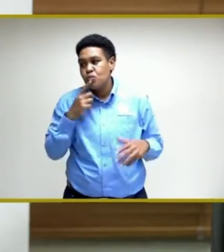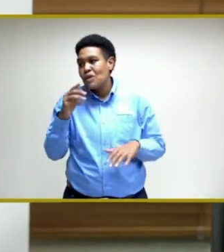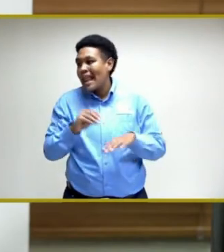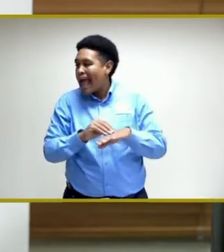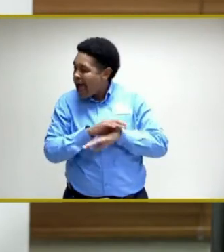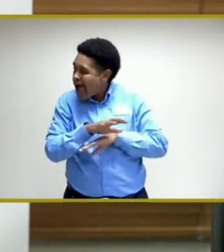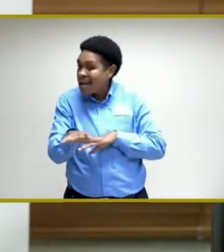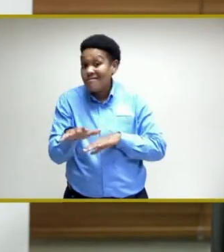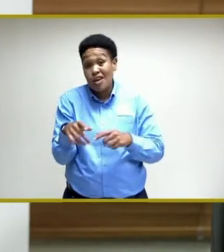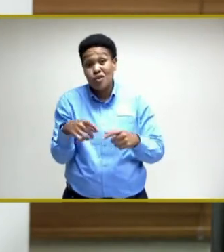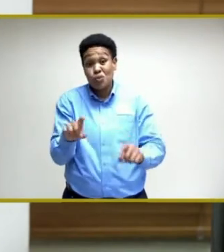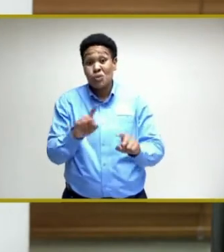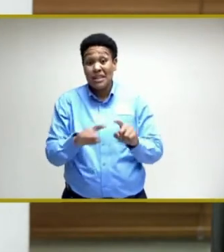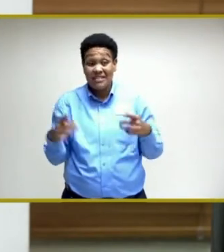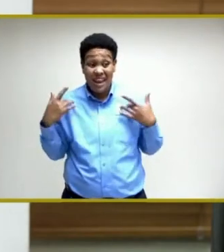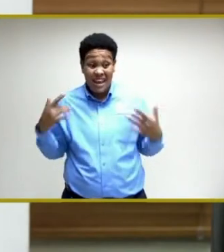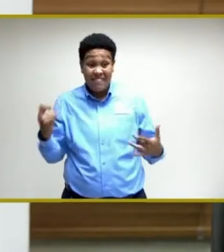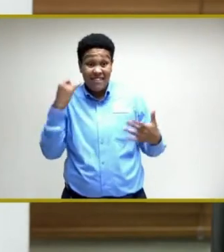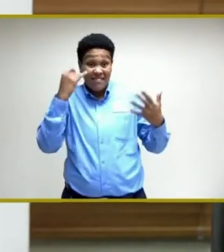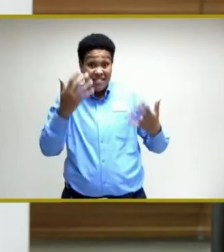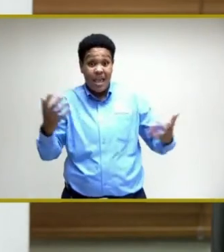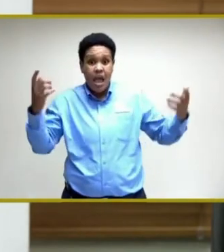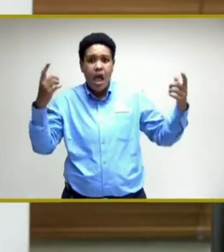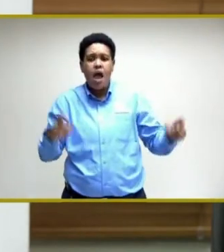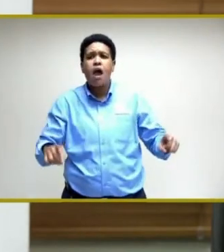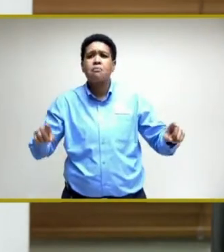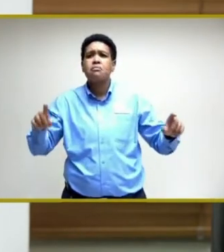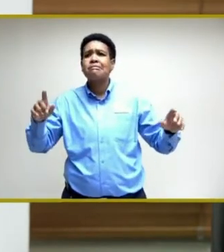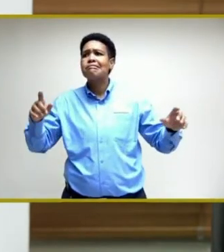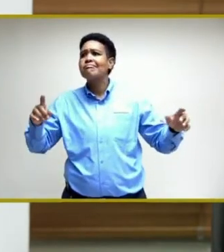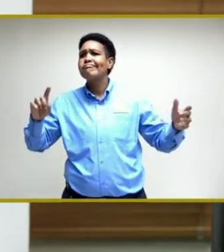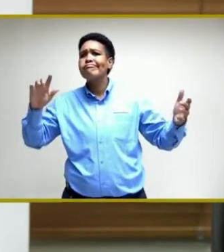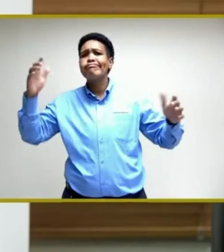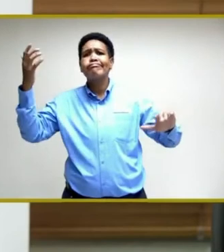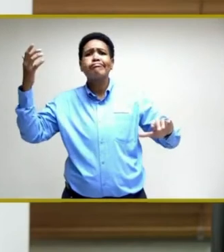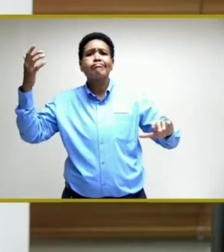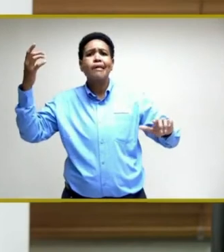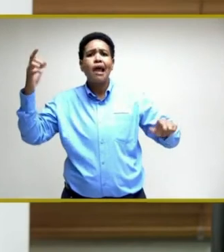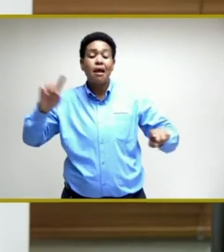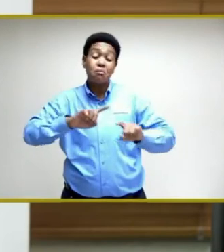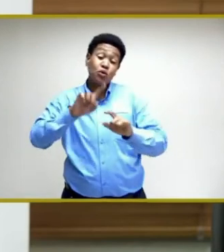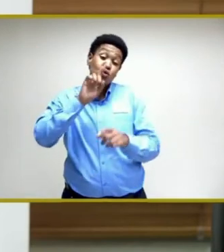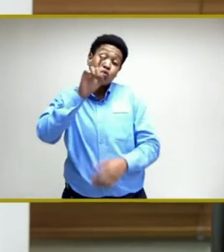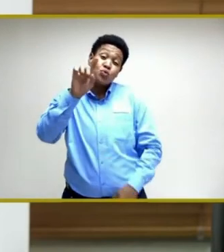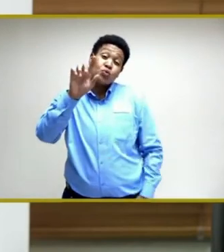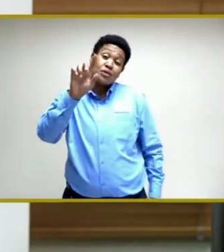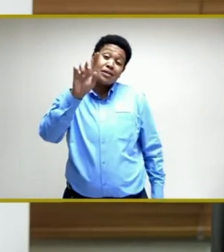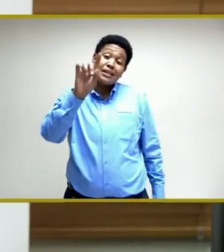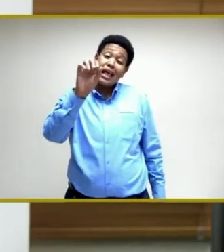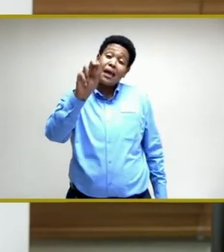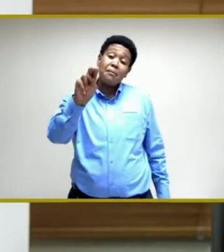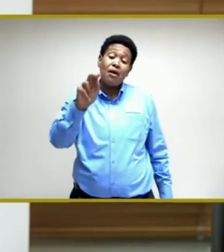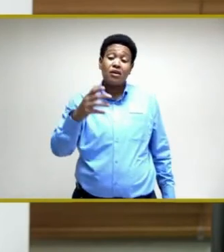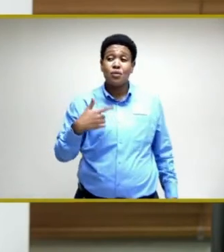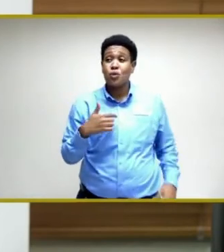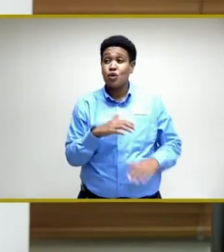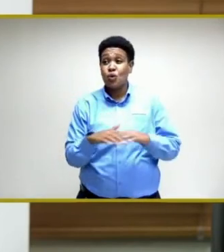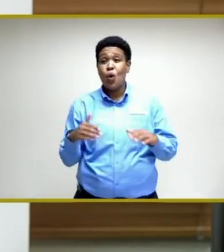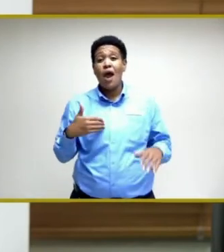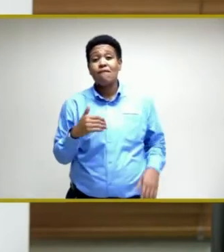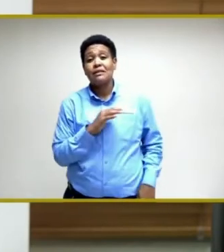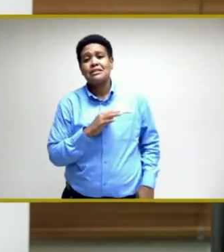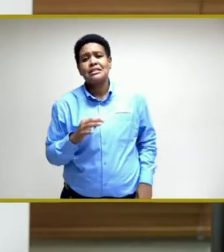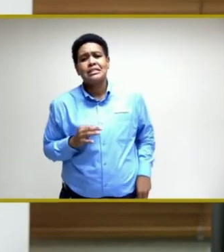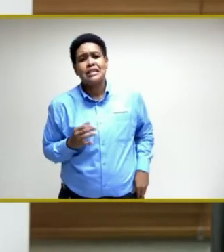during event if things were happening that were untoward. But the truth is, Damien, we don't have the personnel